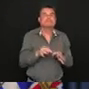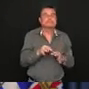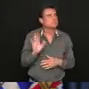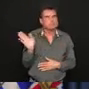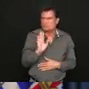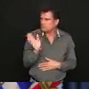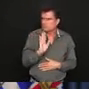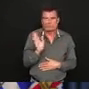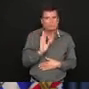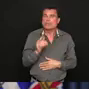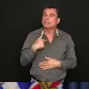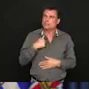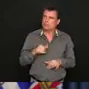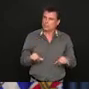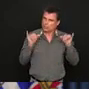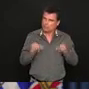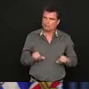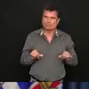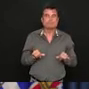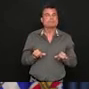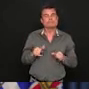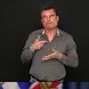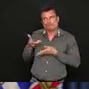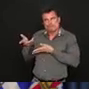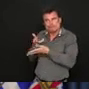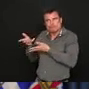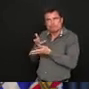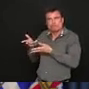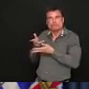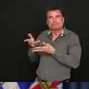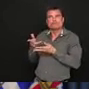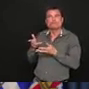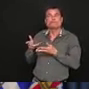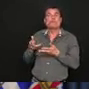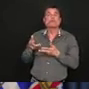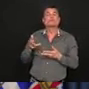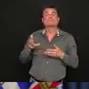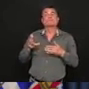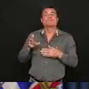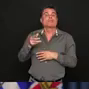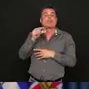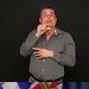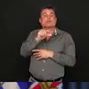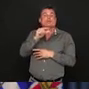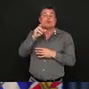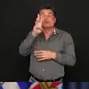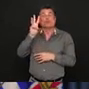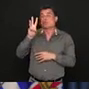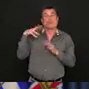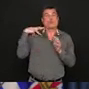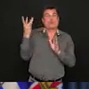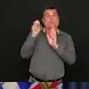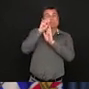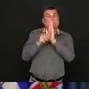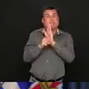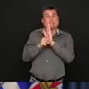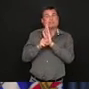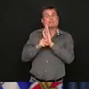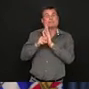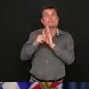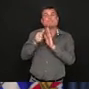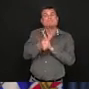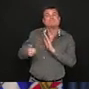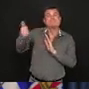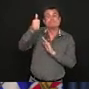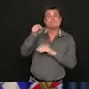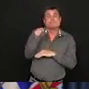on a range of issues between California, Oregon, Washington, British Columbia and Yukon is something that we're working on all the time.